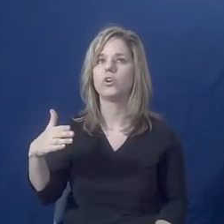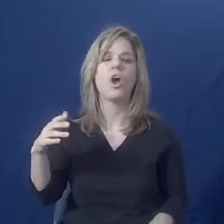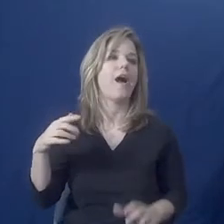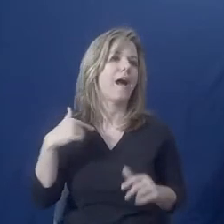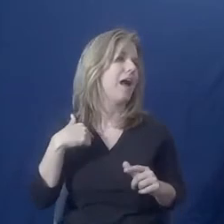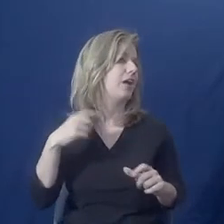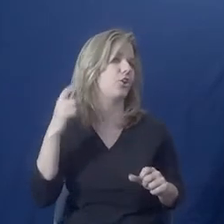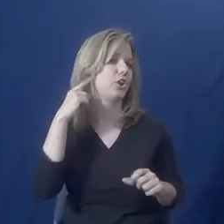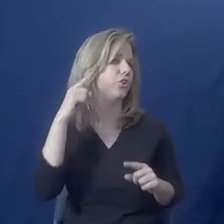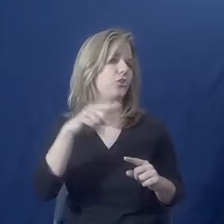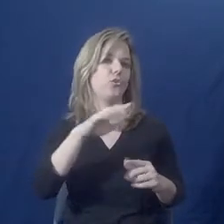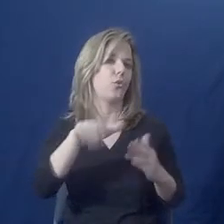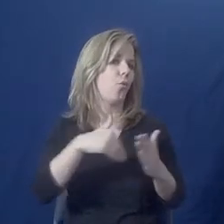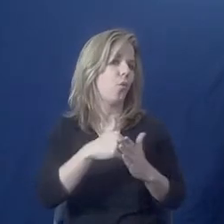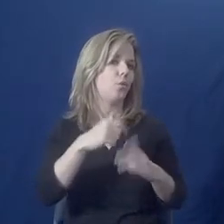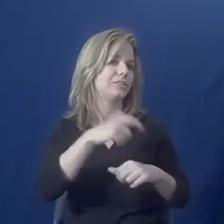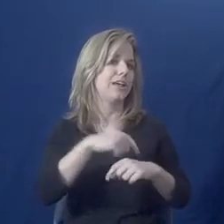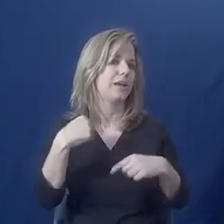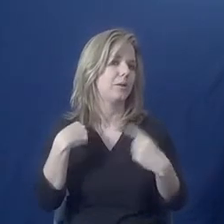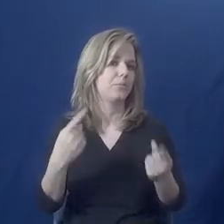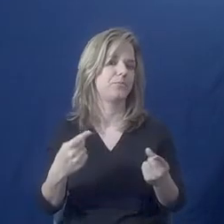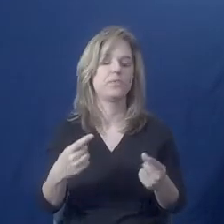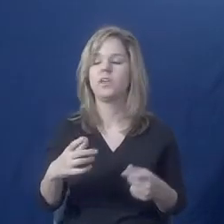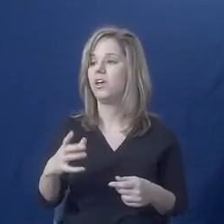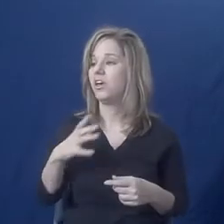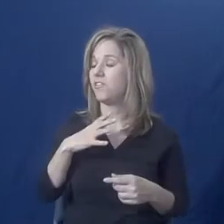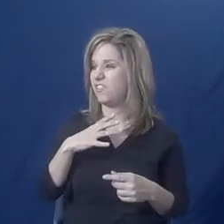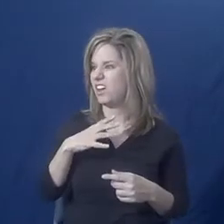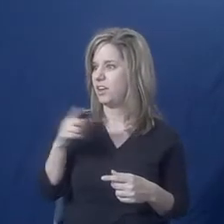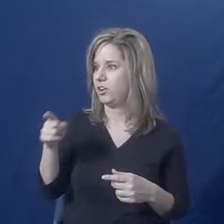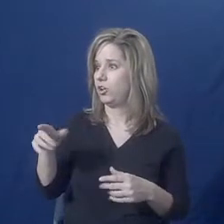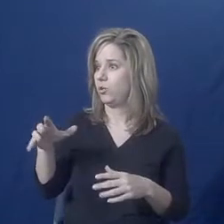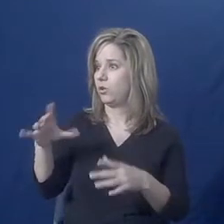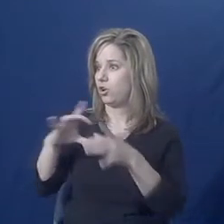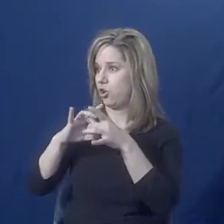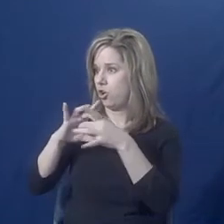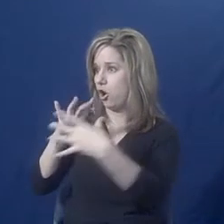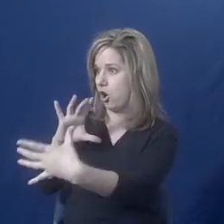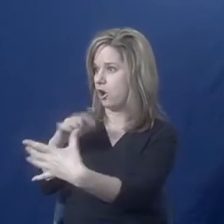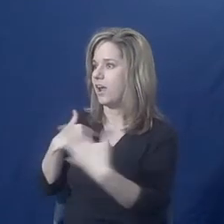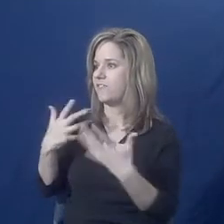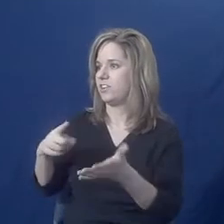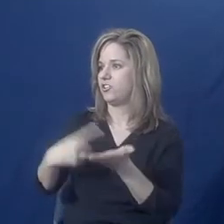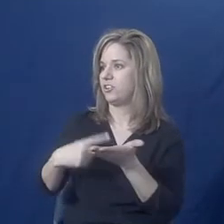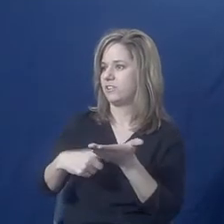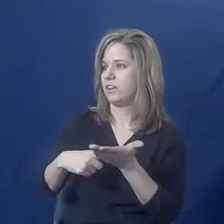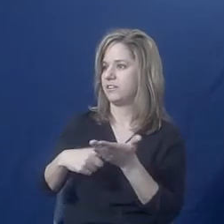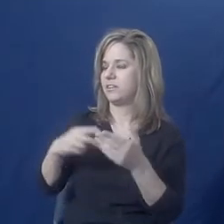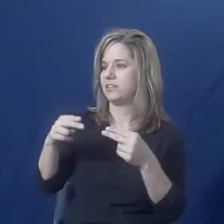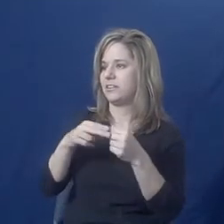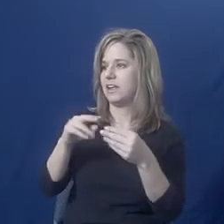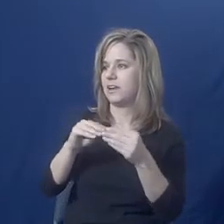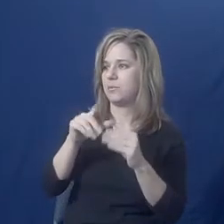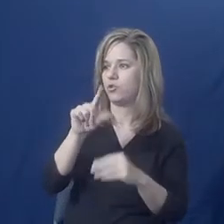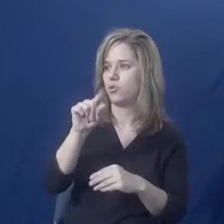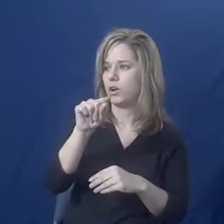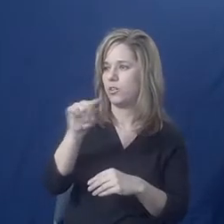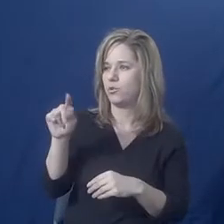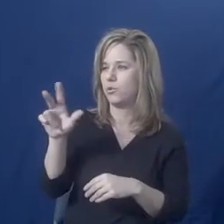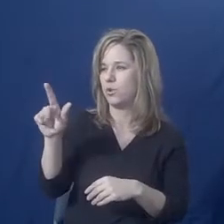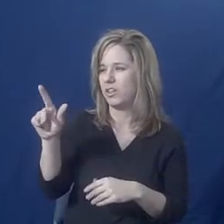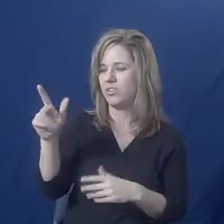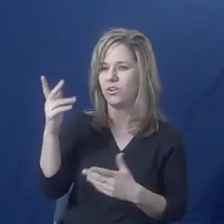While you were gone, I went through slides 20 through 23, just because I wasn't sure where you went. But